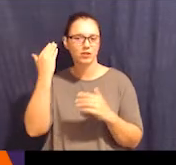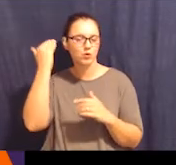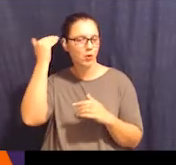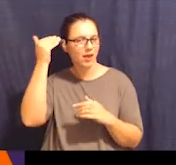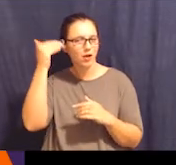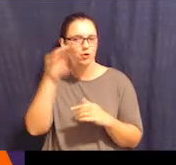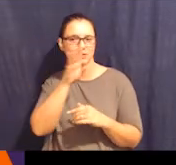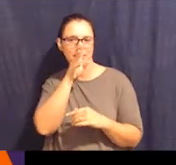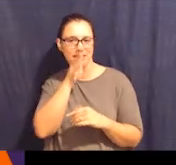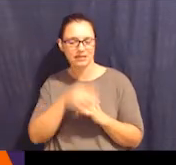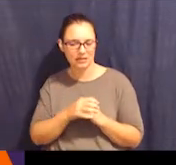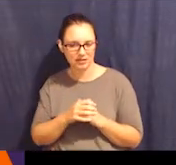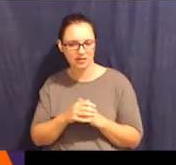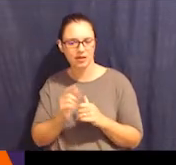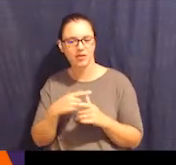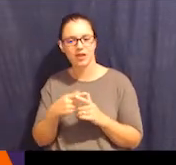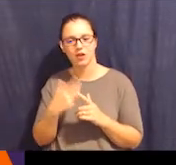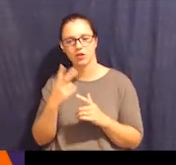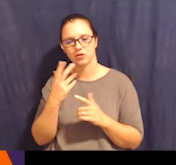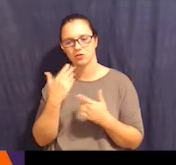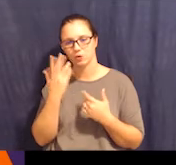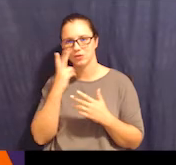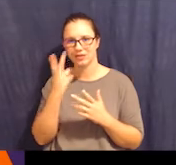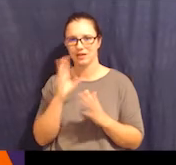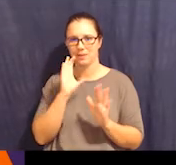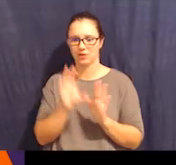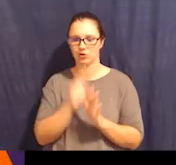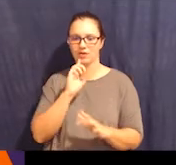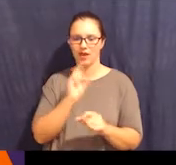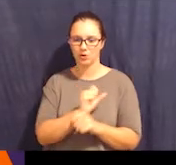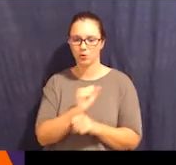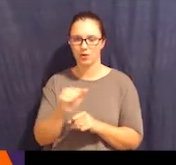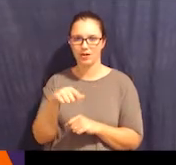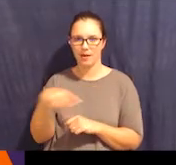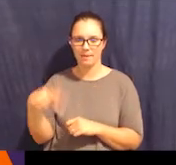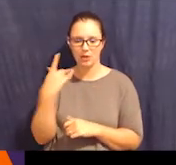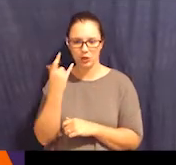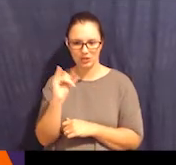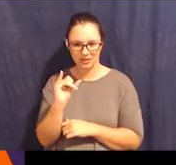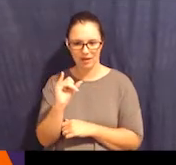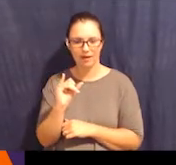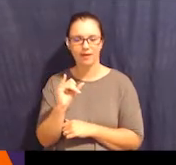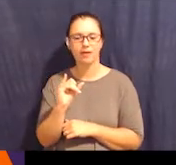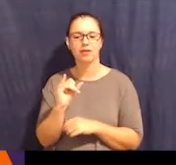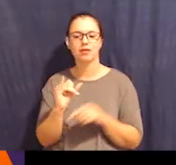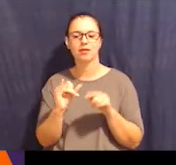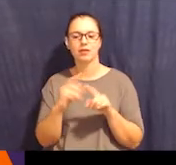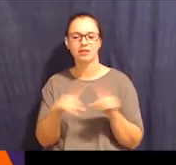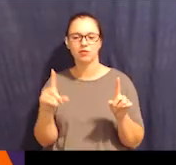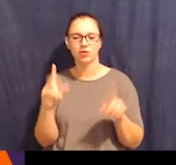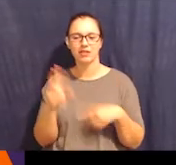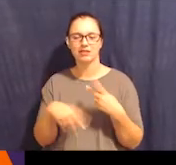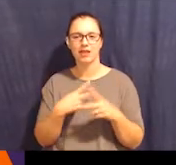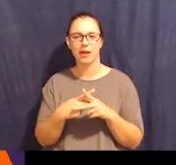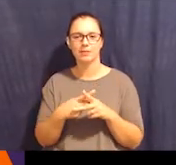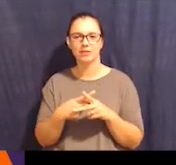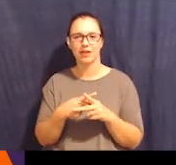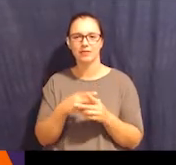of what the actual app looks like, where there are different sort of decks of cards. And they each have a picture in front of them, like